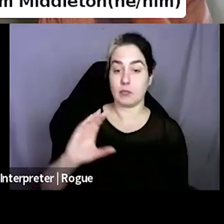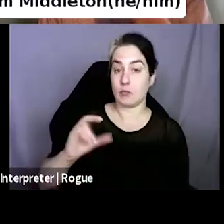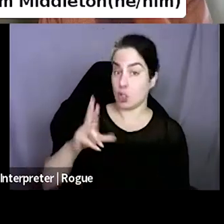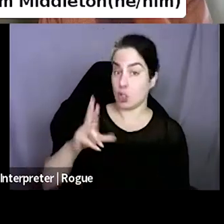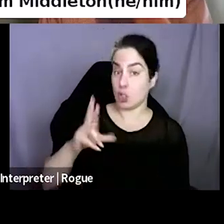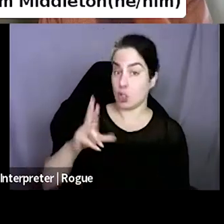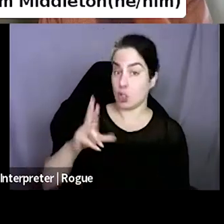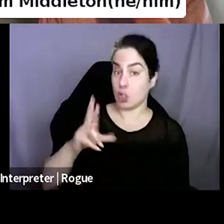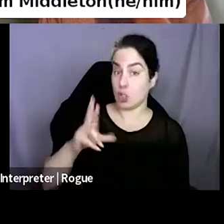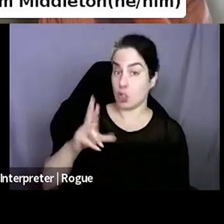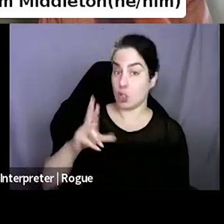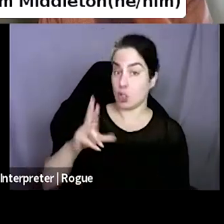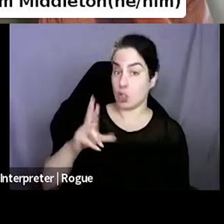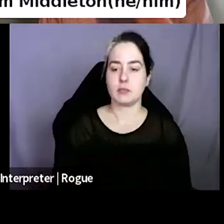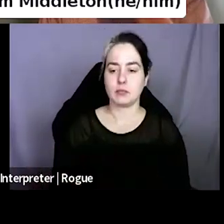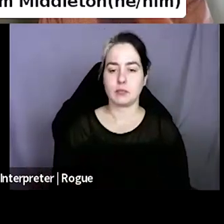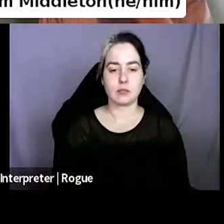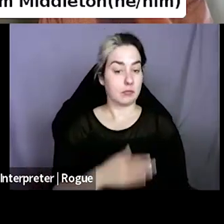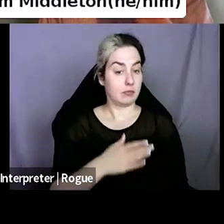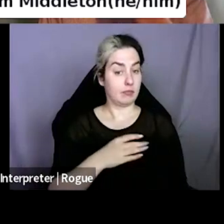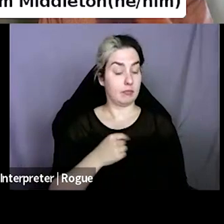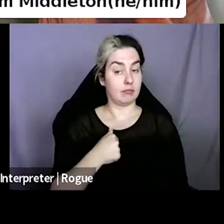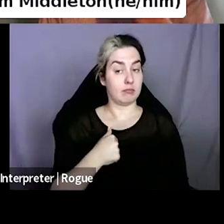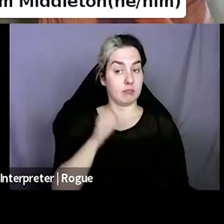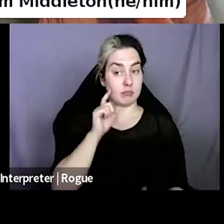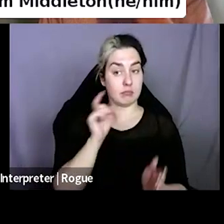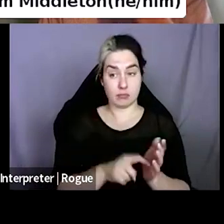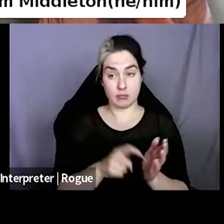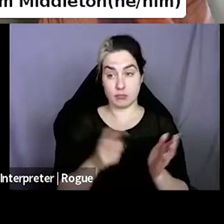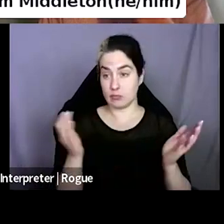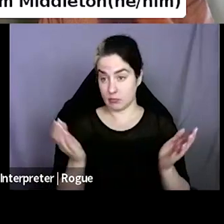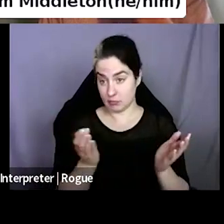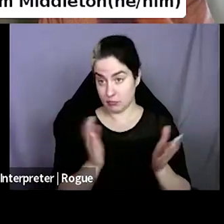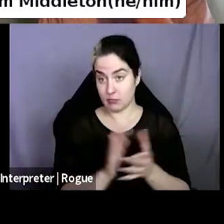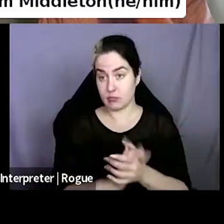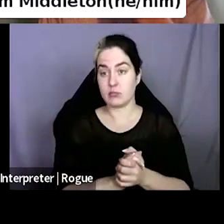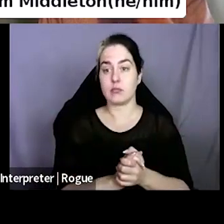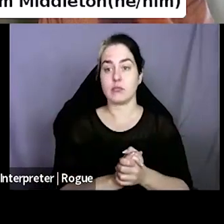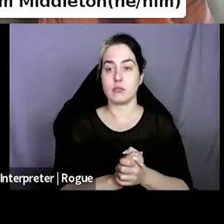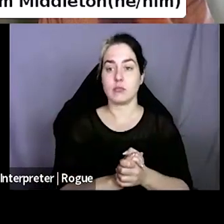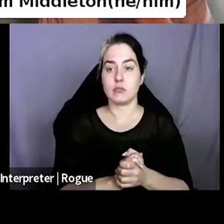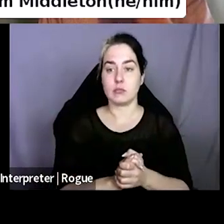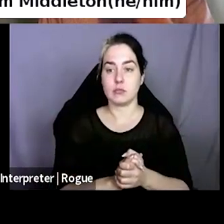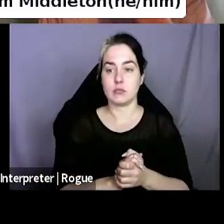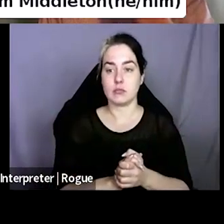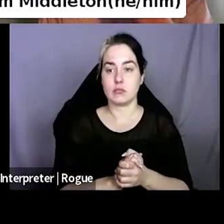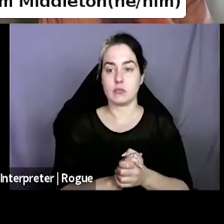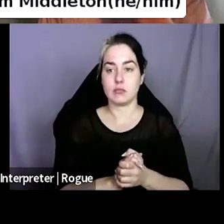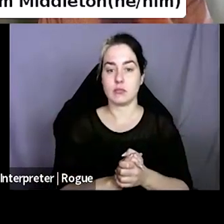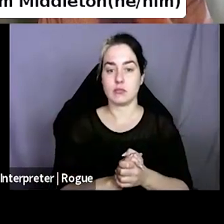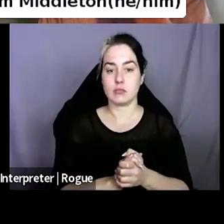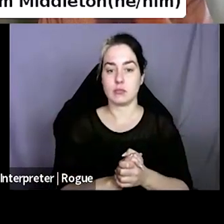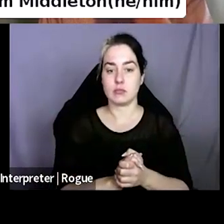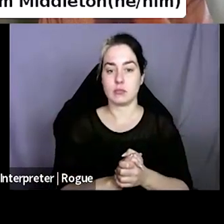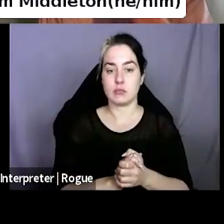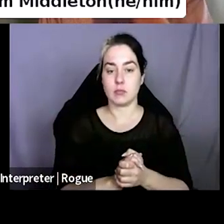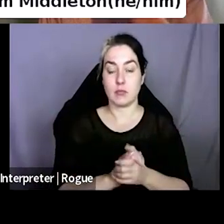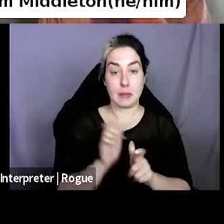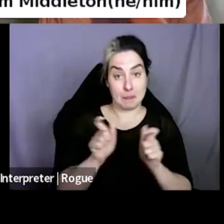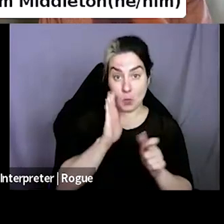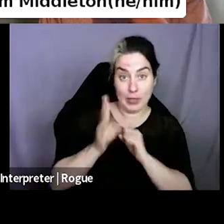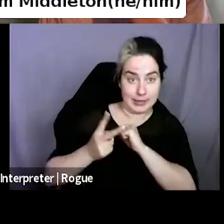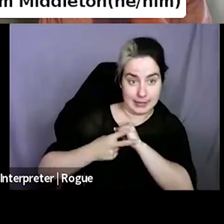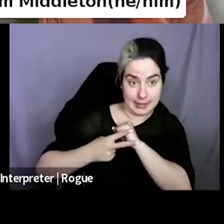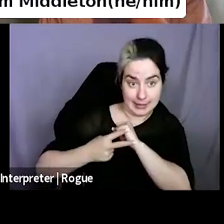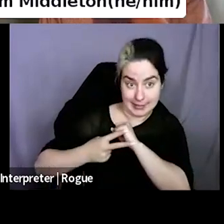Uh, yeah, I mean, I find that people either are, um, saving it up and then